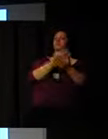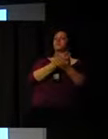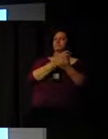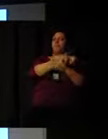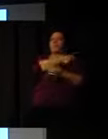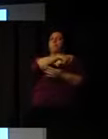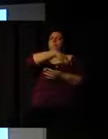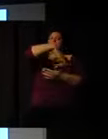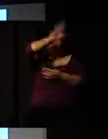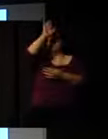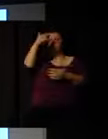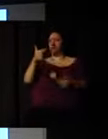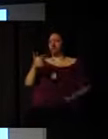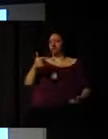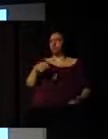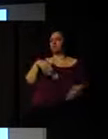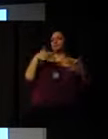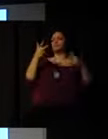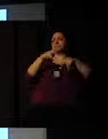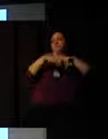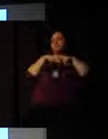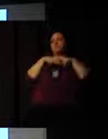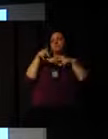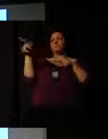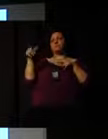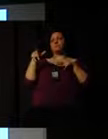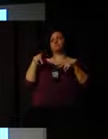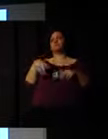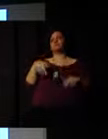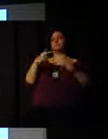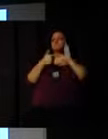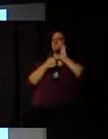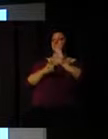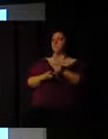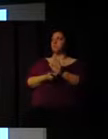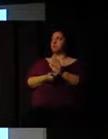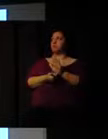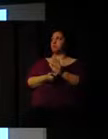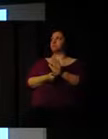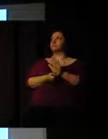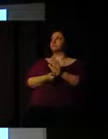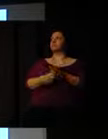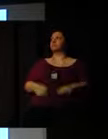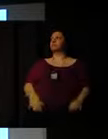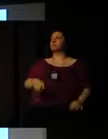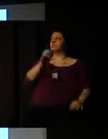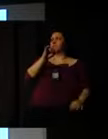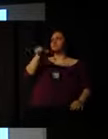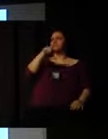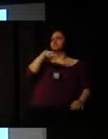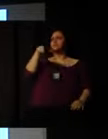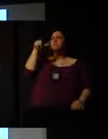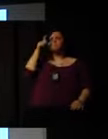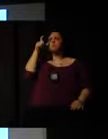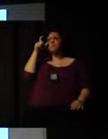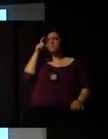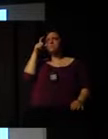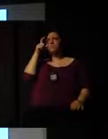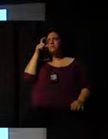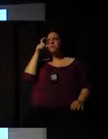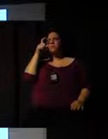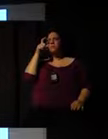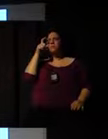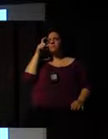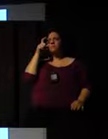So there's statistics that show that if you look on the middle, it shows